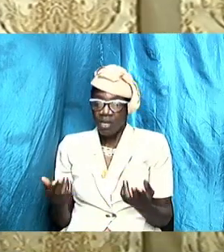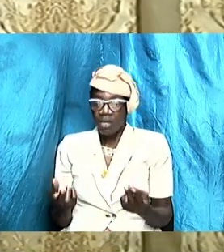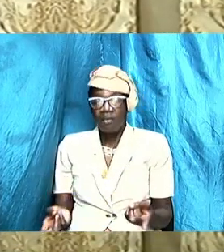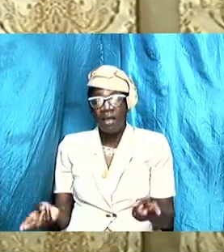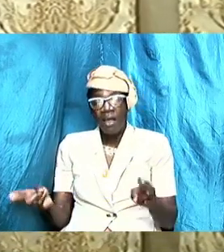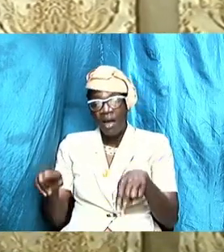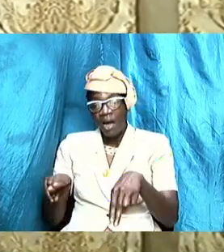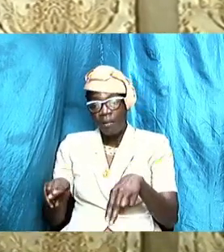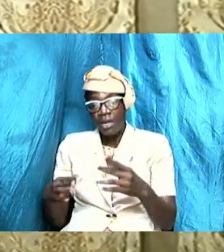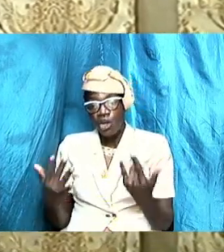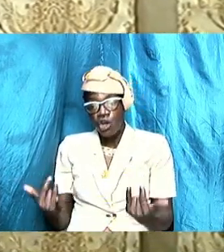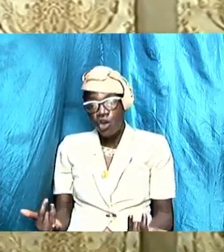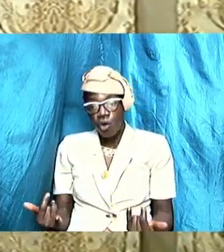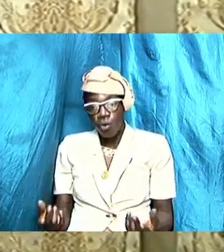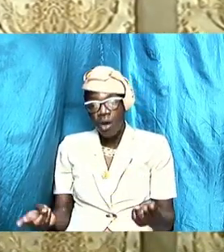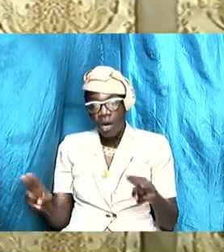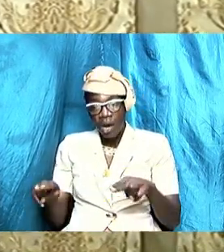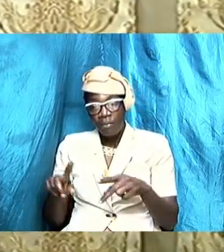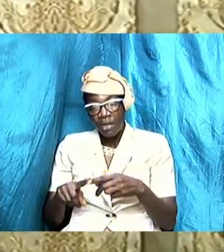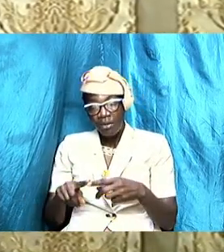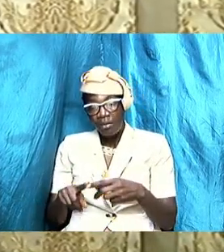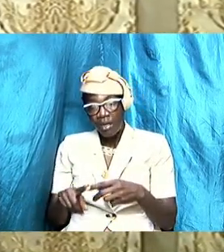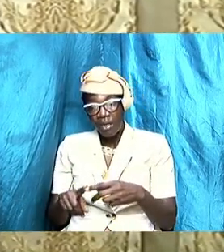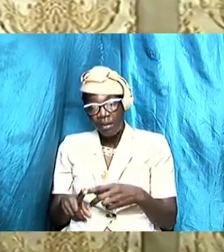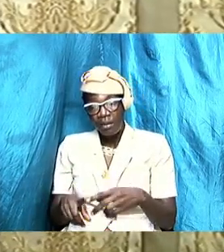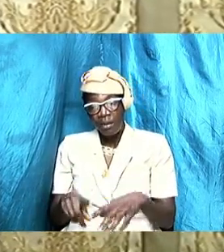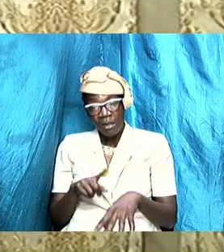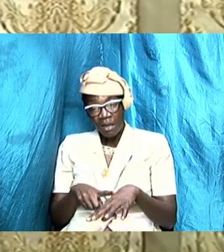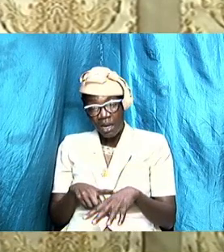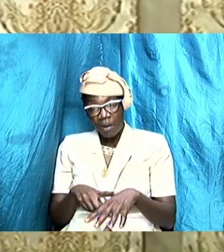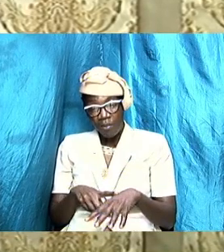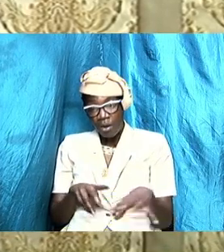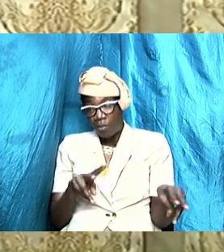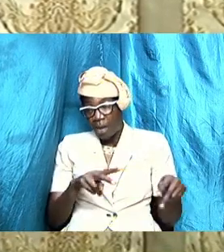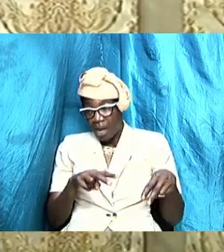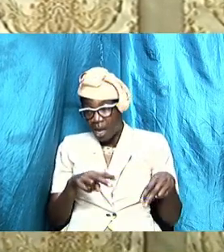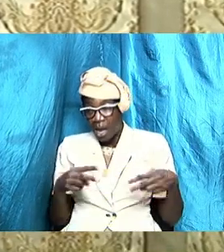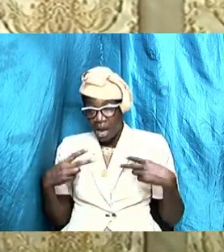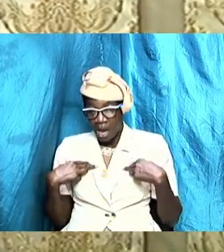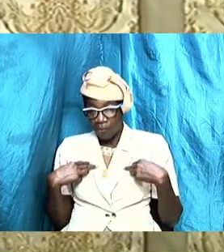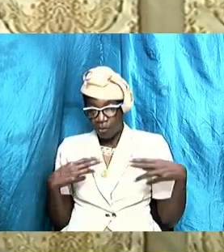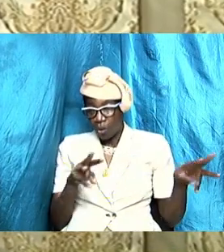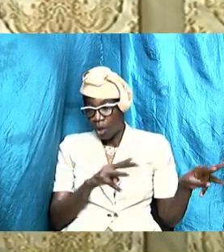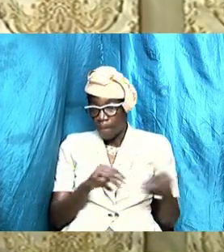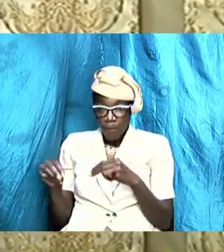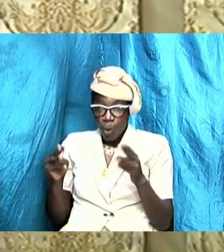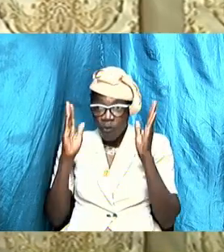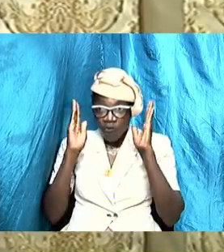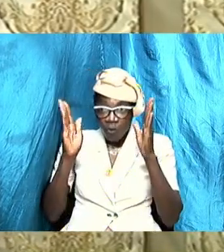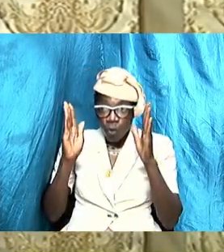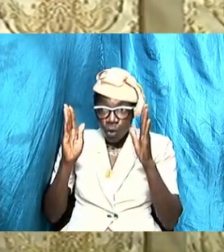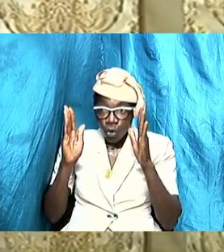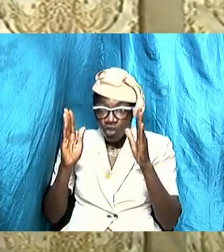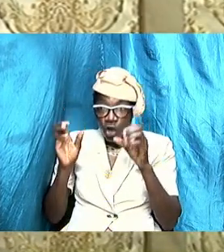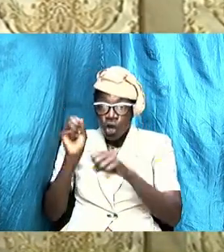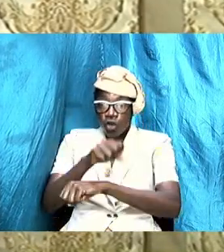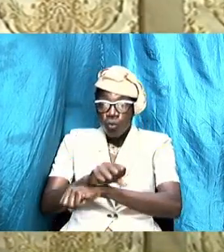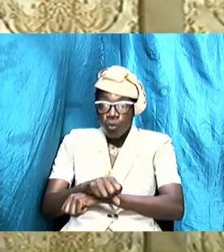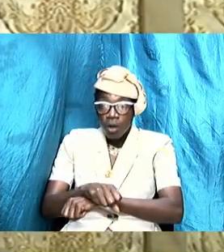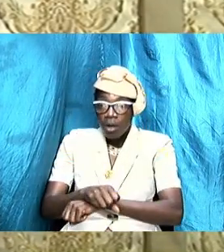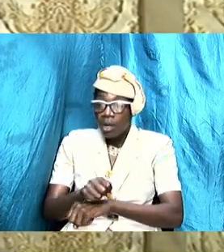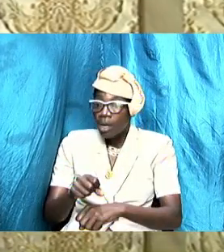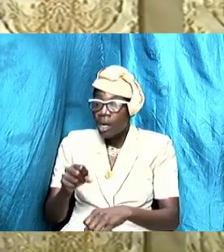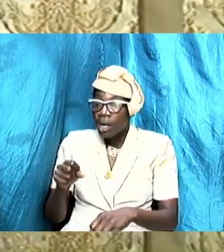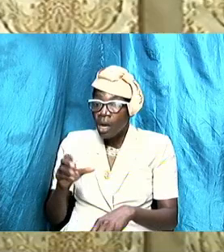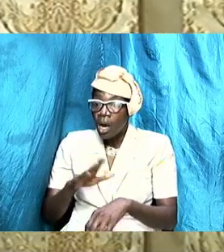and are now happening to the point where we have to shift focus to deal with a matter that is